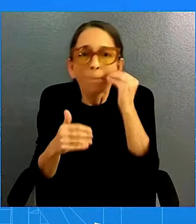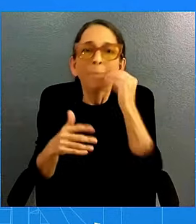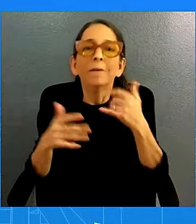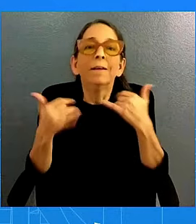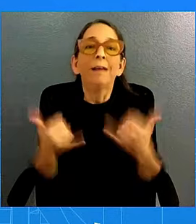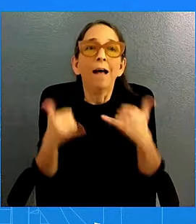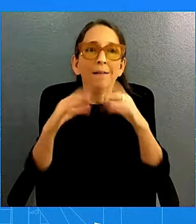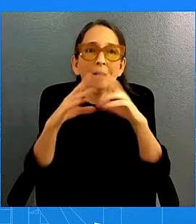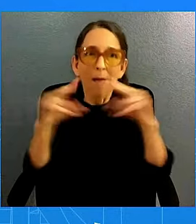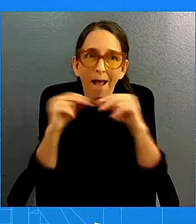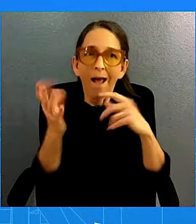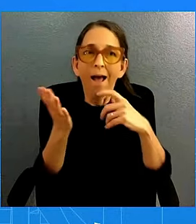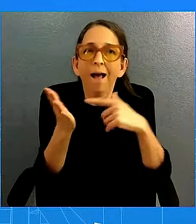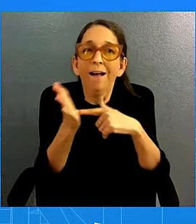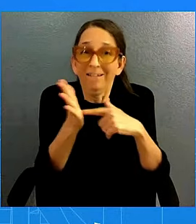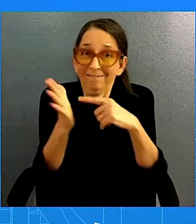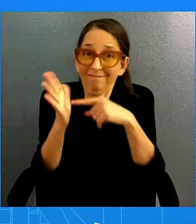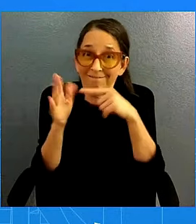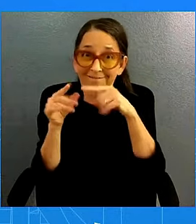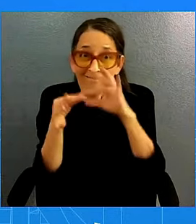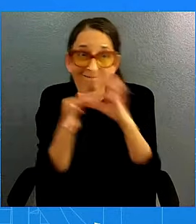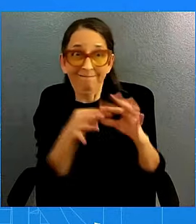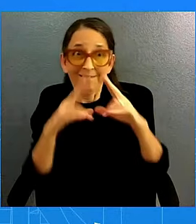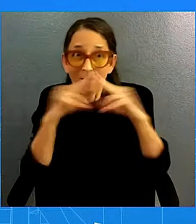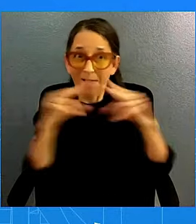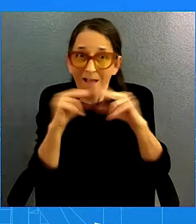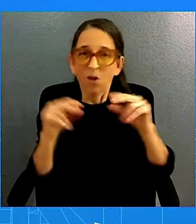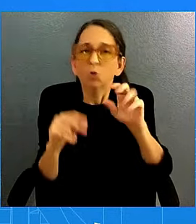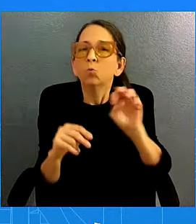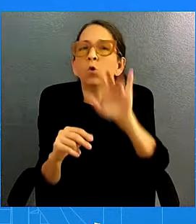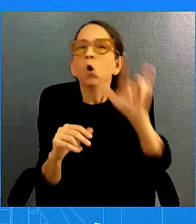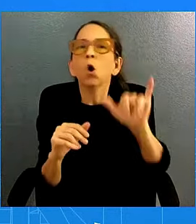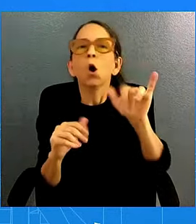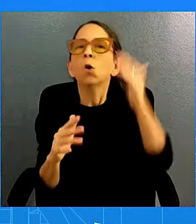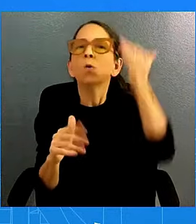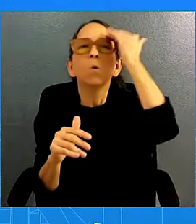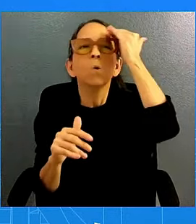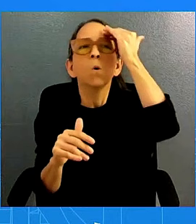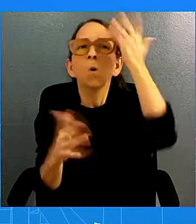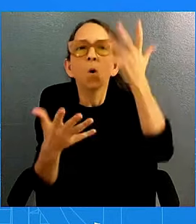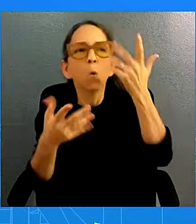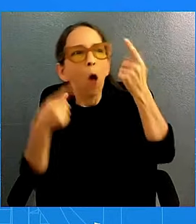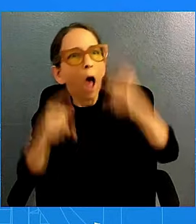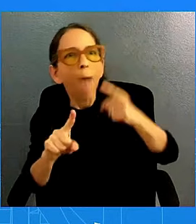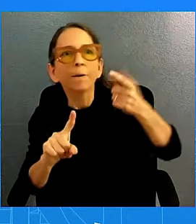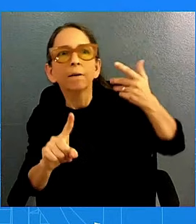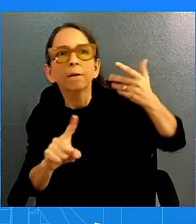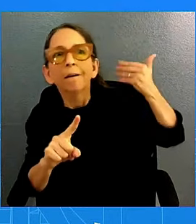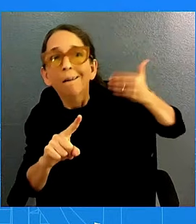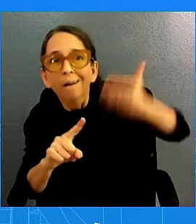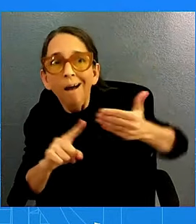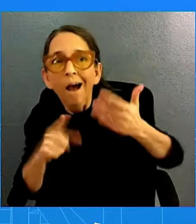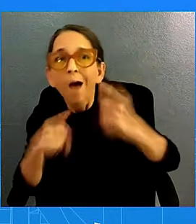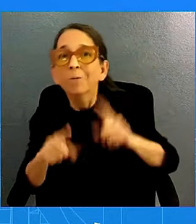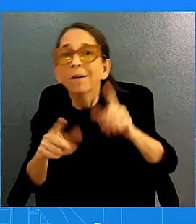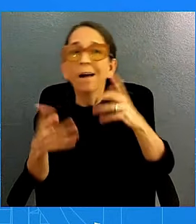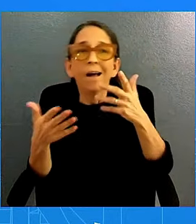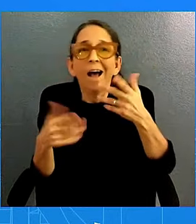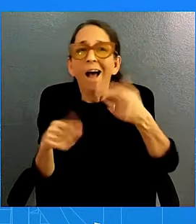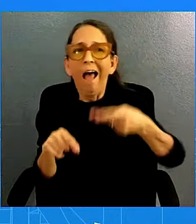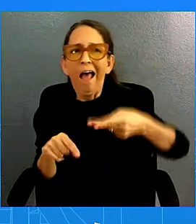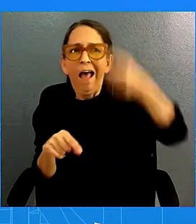soon to know what these incidents are going to mean to the already high tensions between Israel and